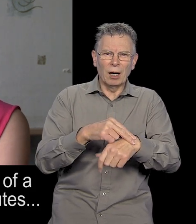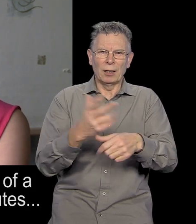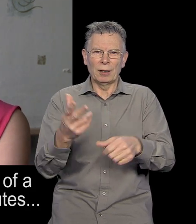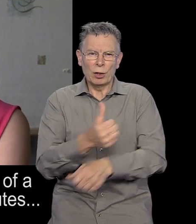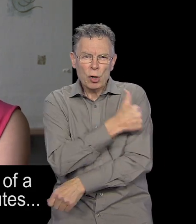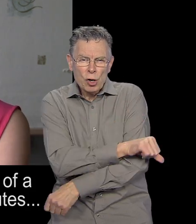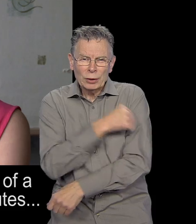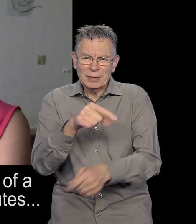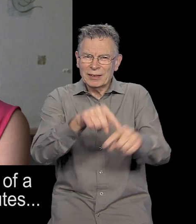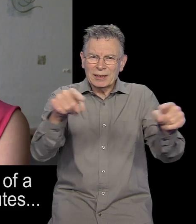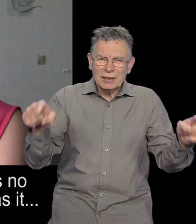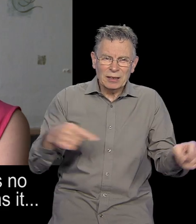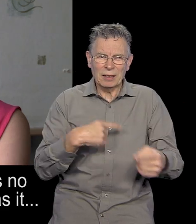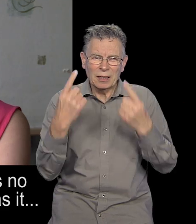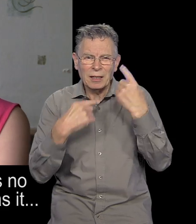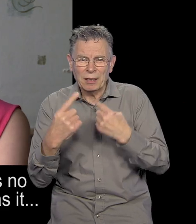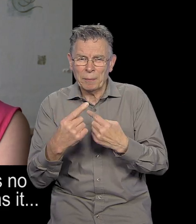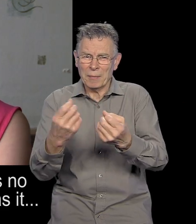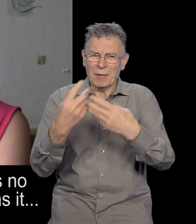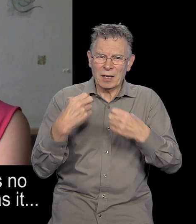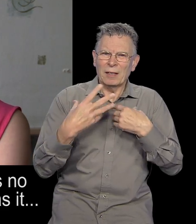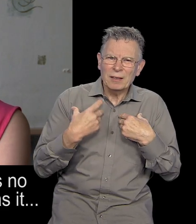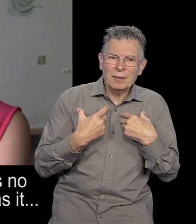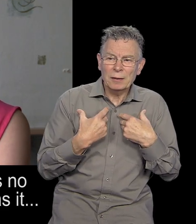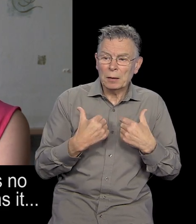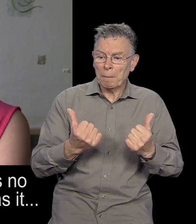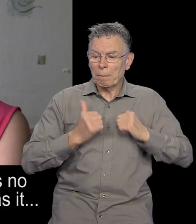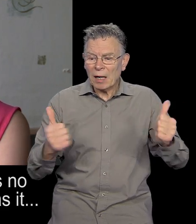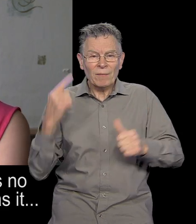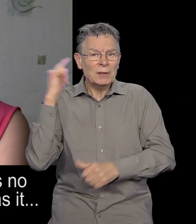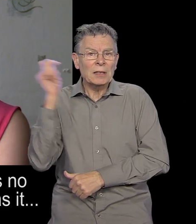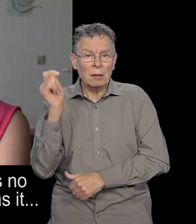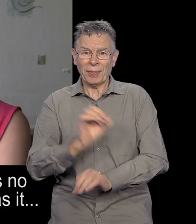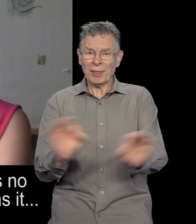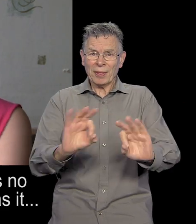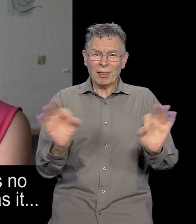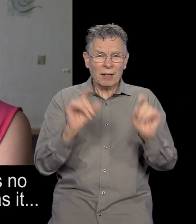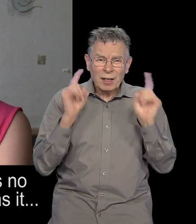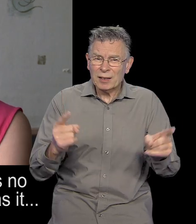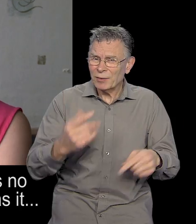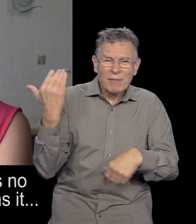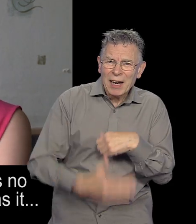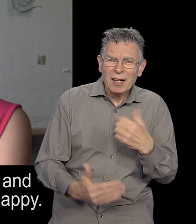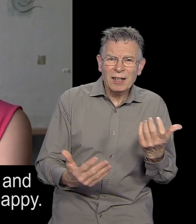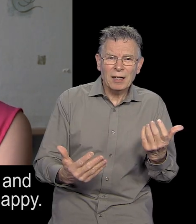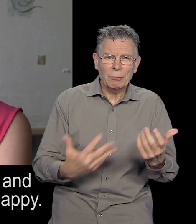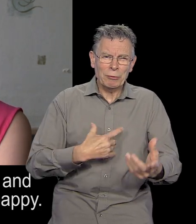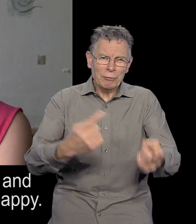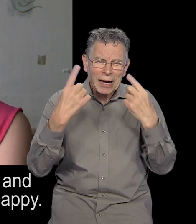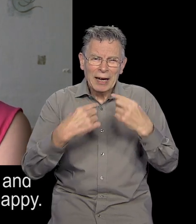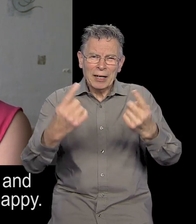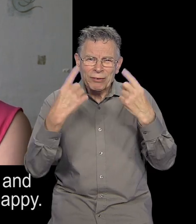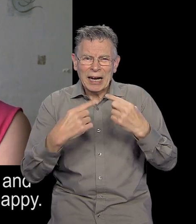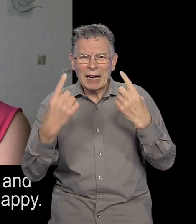about a couple of minutes. Because he said to me that there's no cure for what I have. And that was it then. And so I just